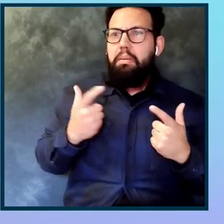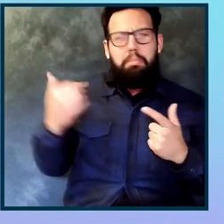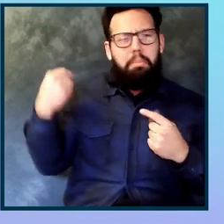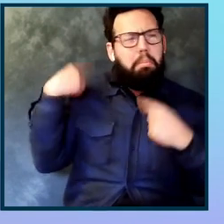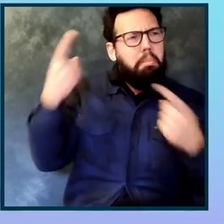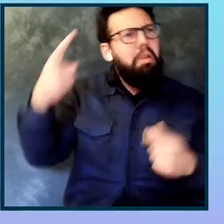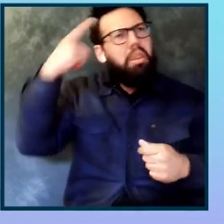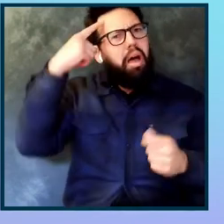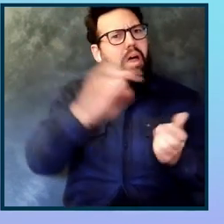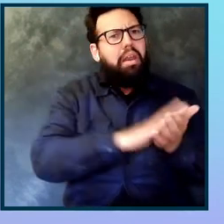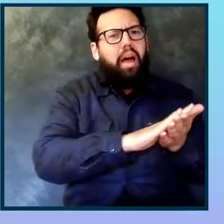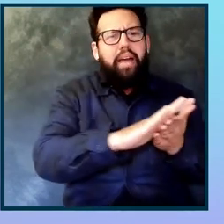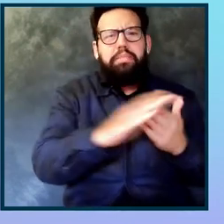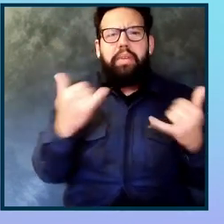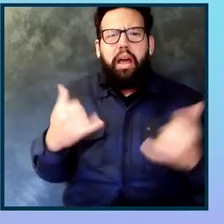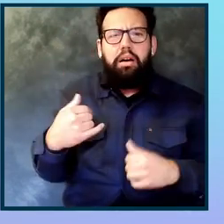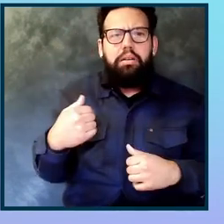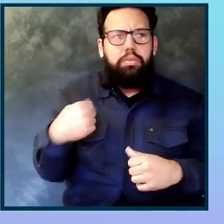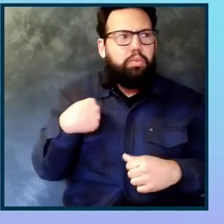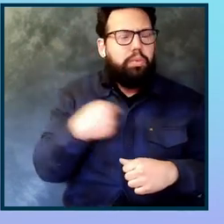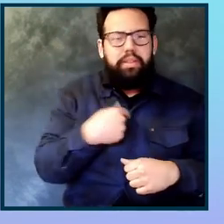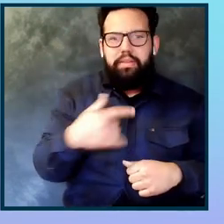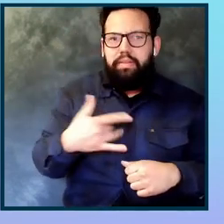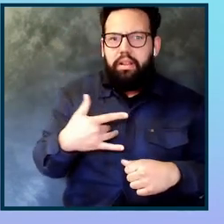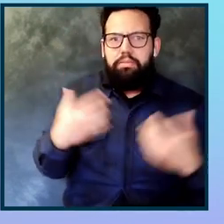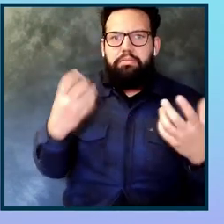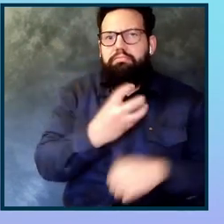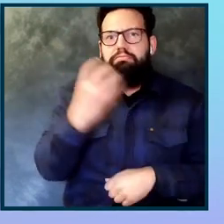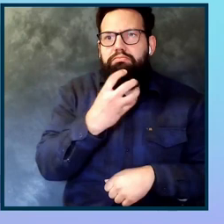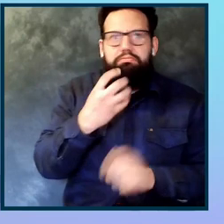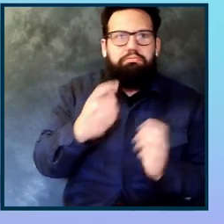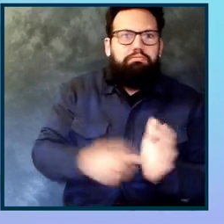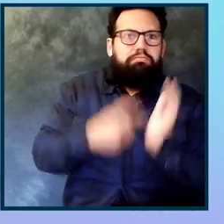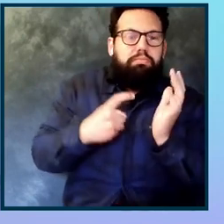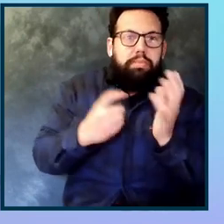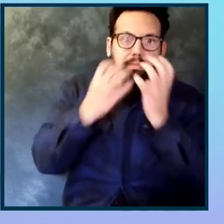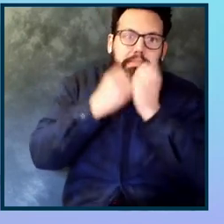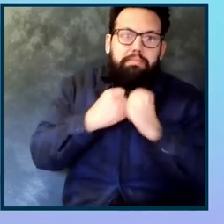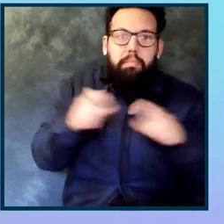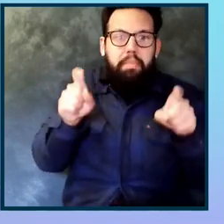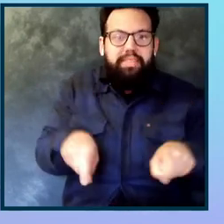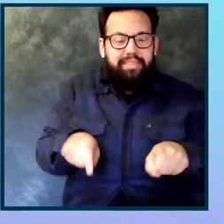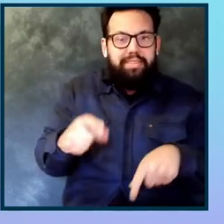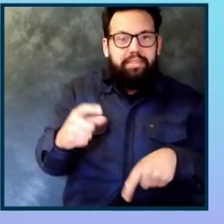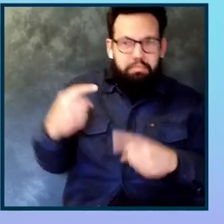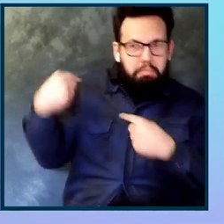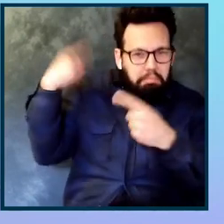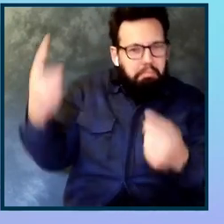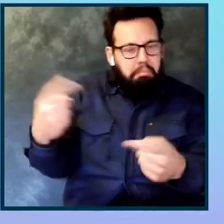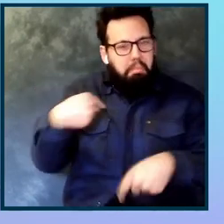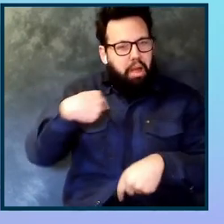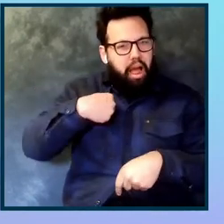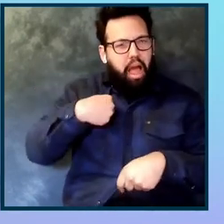of a bank. Not once. I did all my online bank, all my banking online. Now,